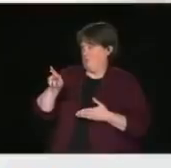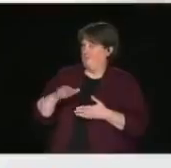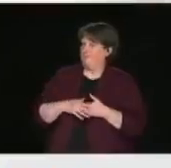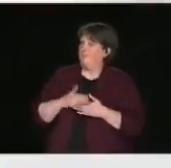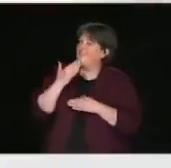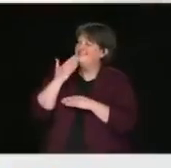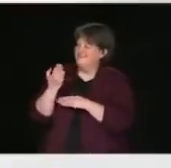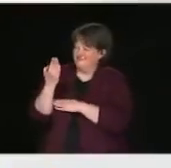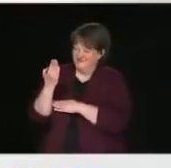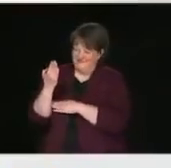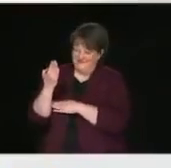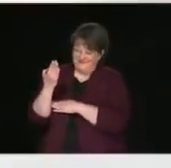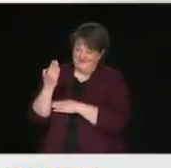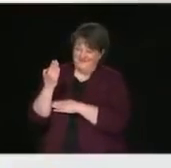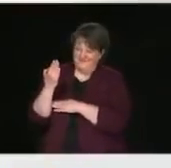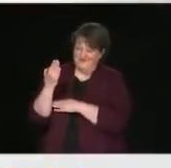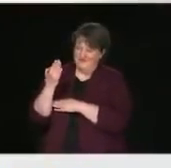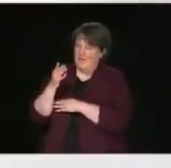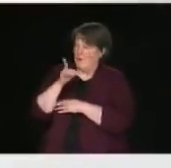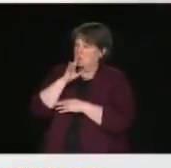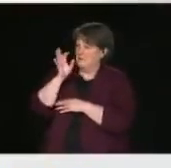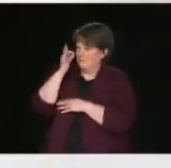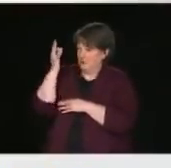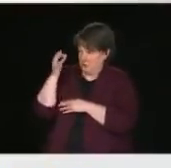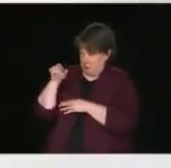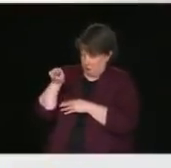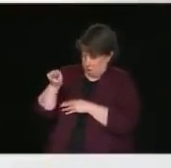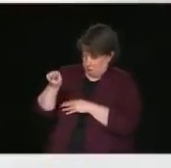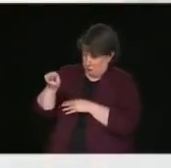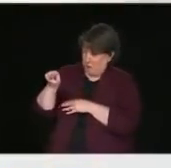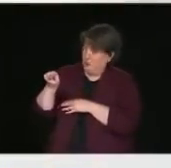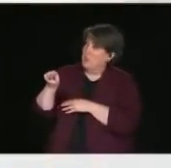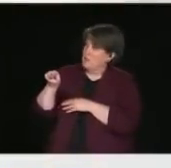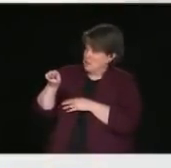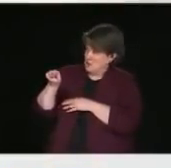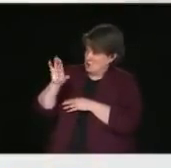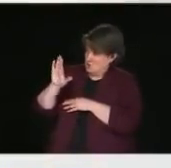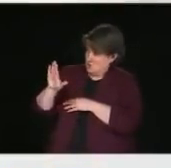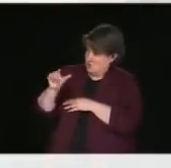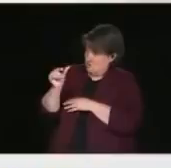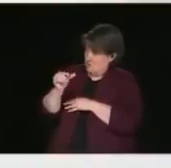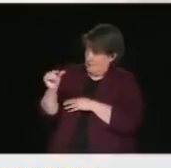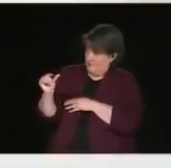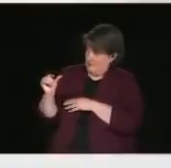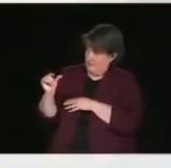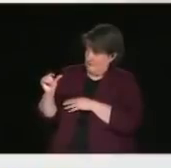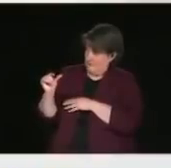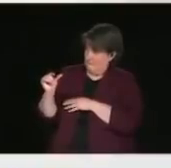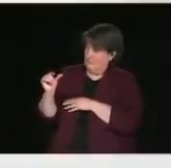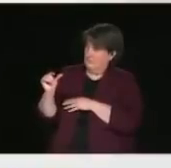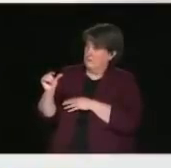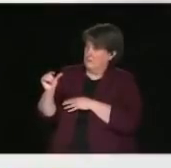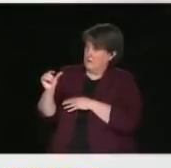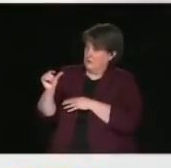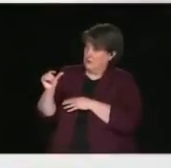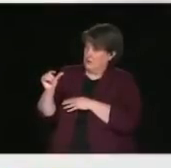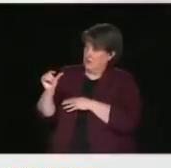French. Can you confirm that your government is seeking an exemption from the U.S. order